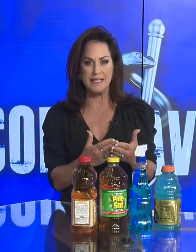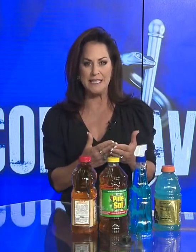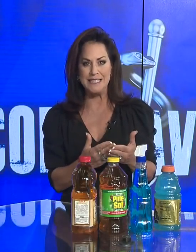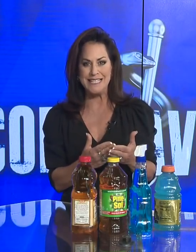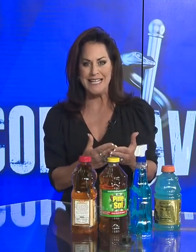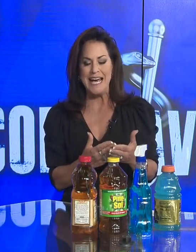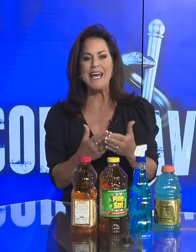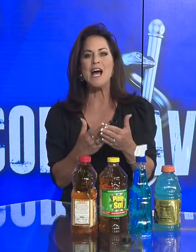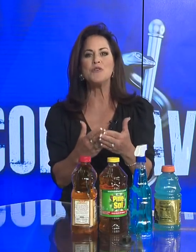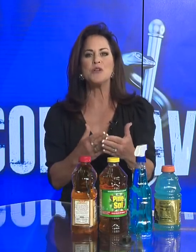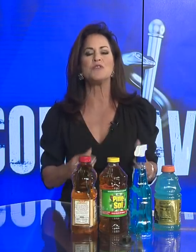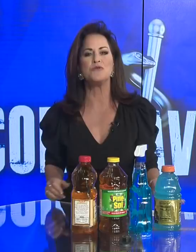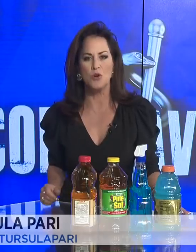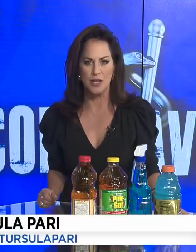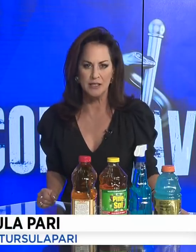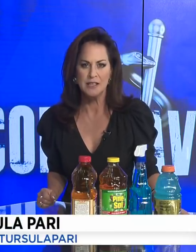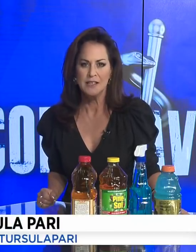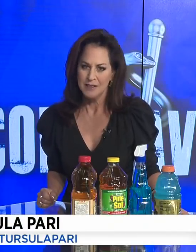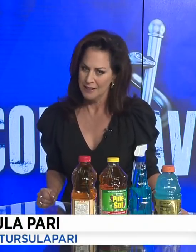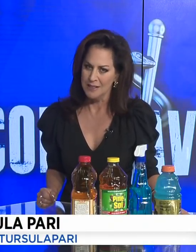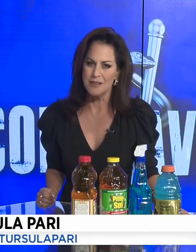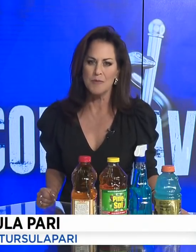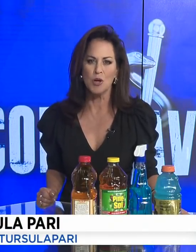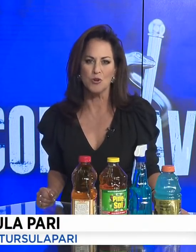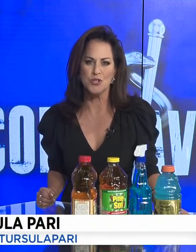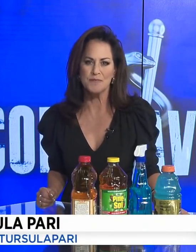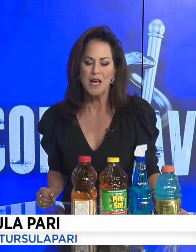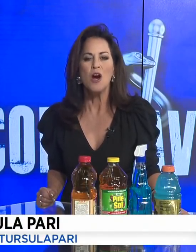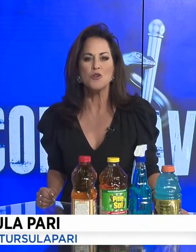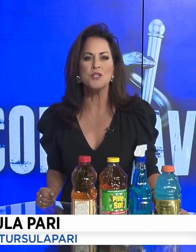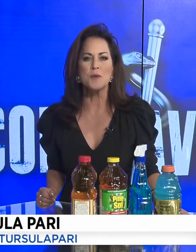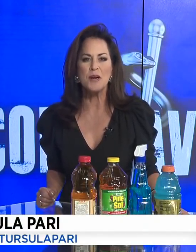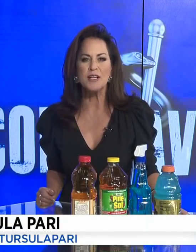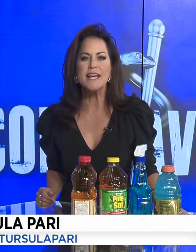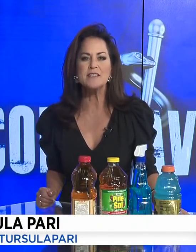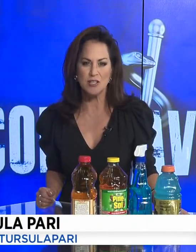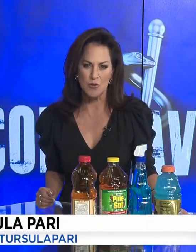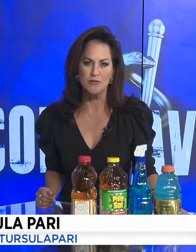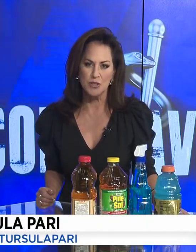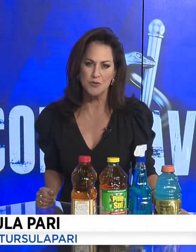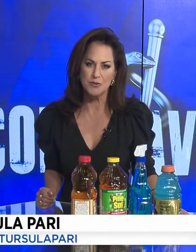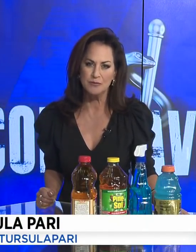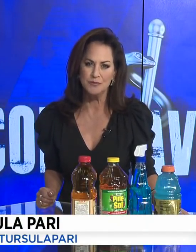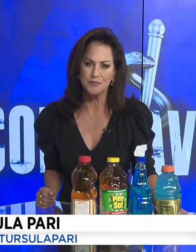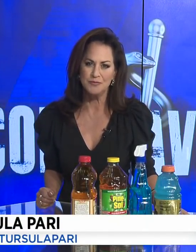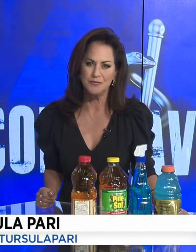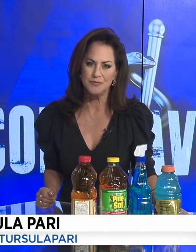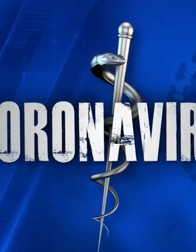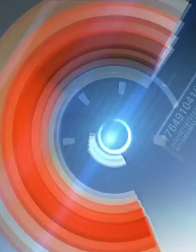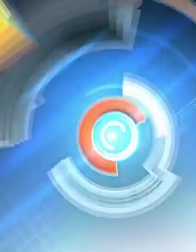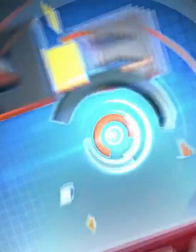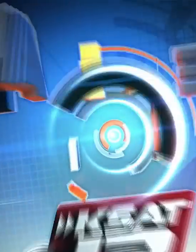mistaken by kids and how you can avoid getting them hurt. Ursula Perry, KSAT 12 News.